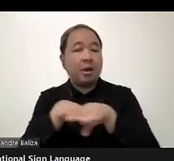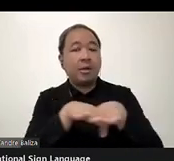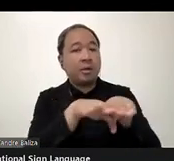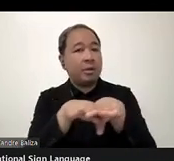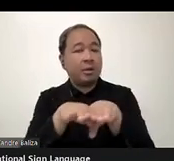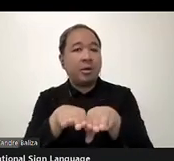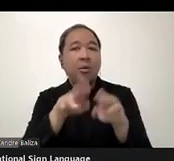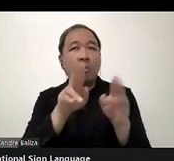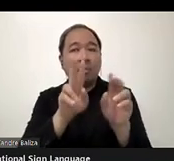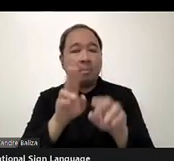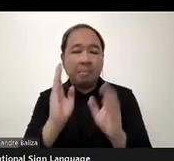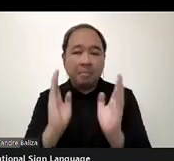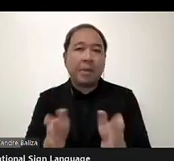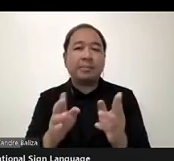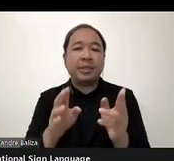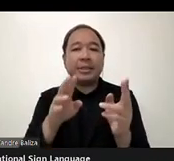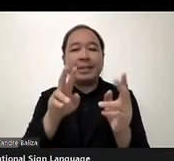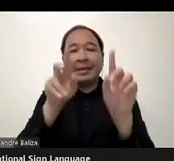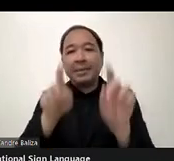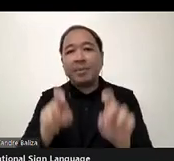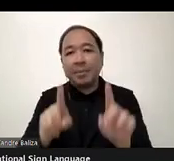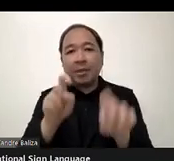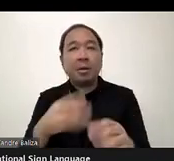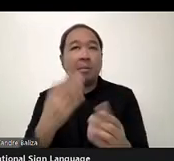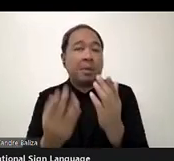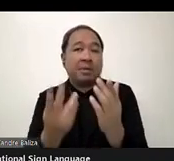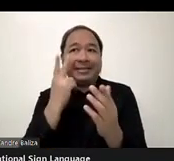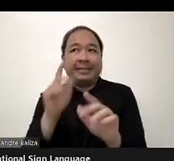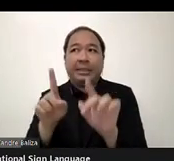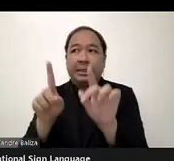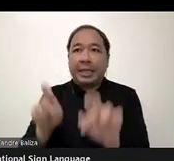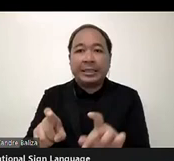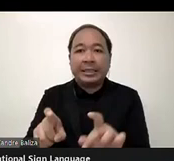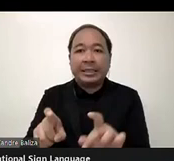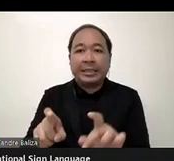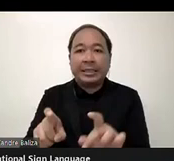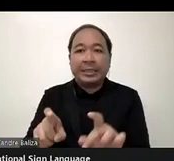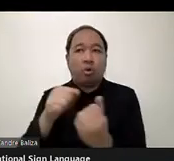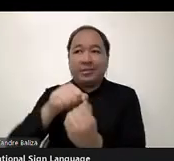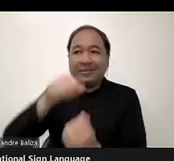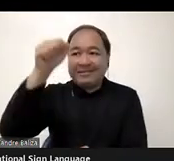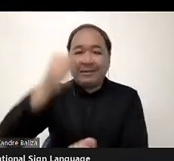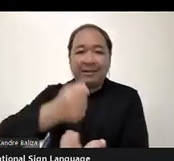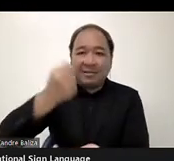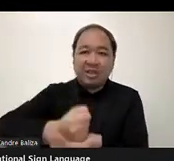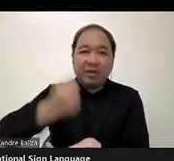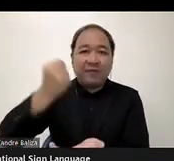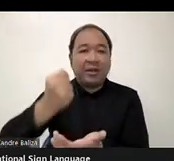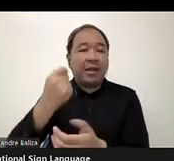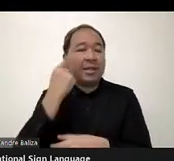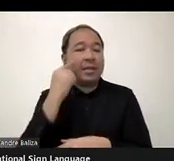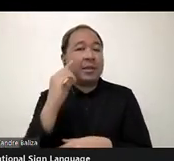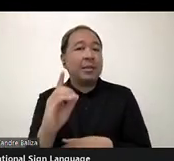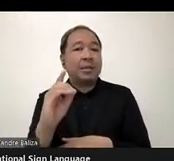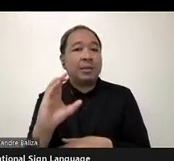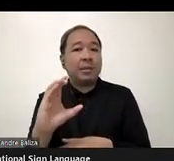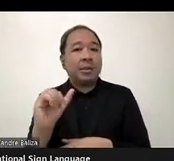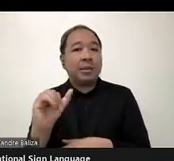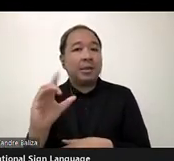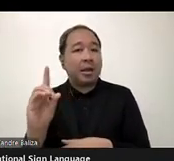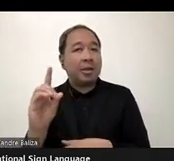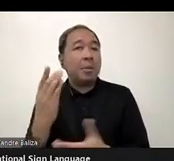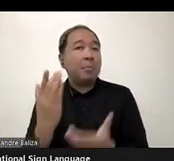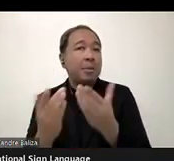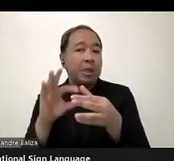or certified or something like that. So, um, I think, um, probably DICAD can work together with ITU